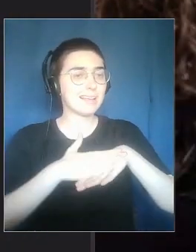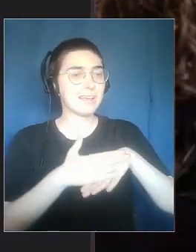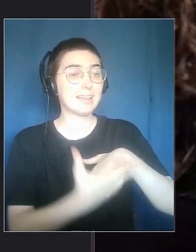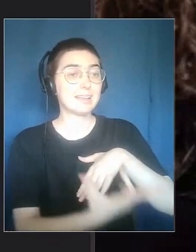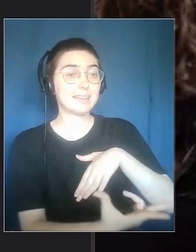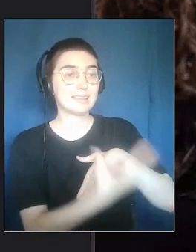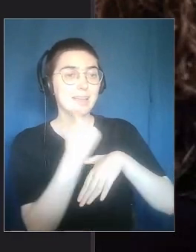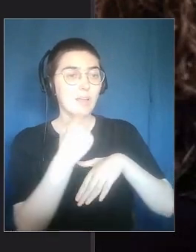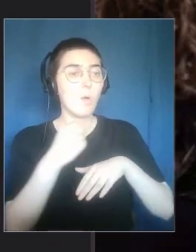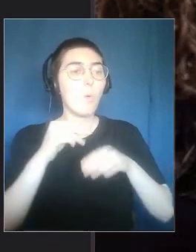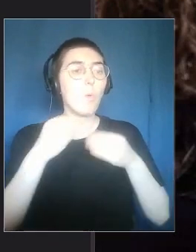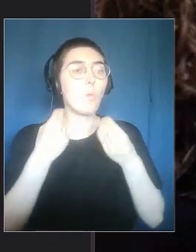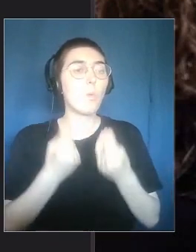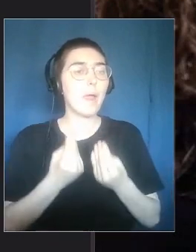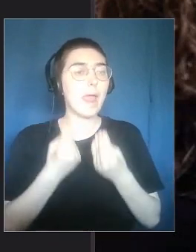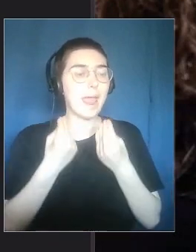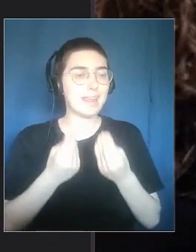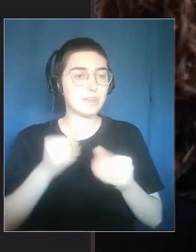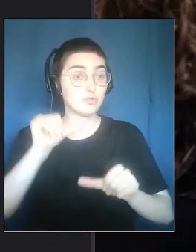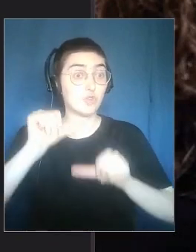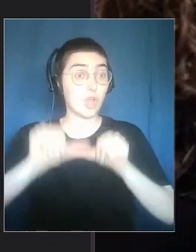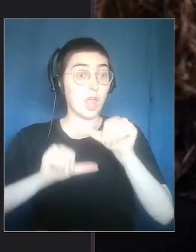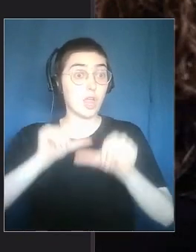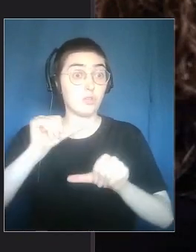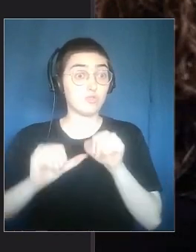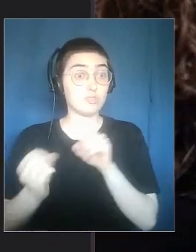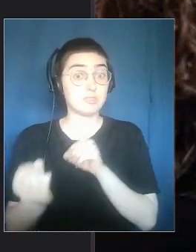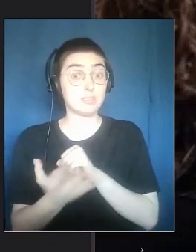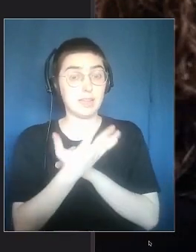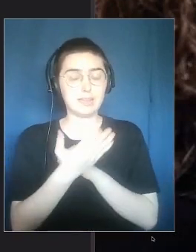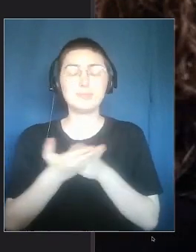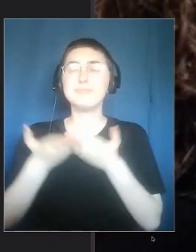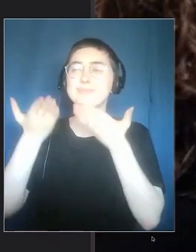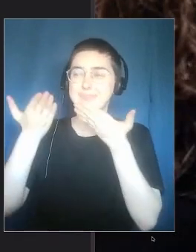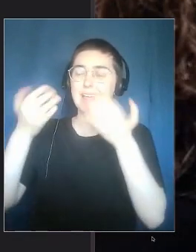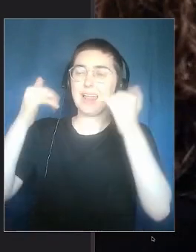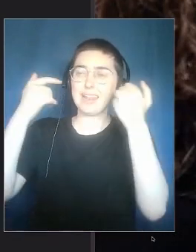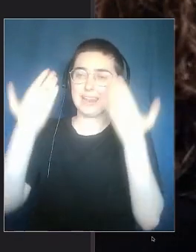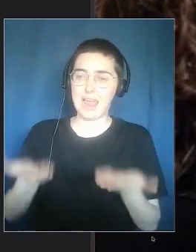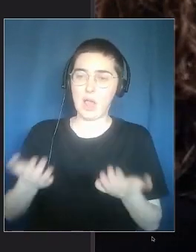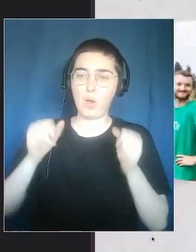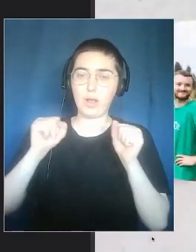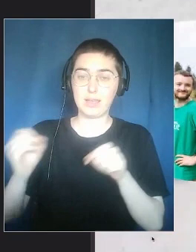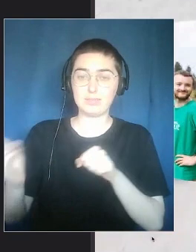Tell me when I need to change slide. All right. Next.